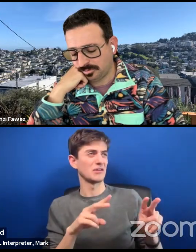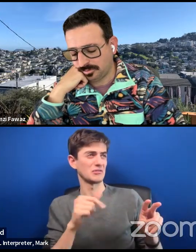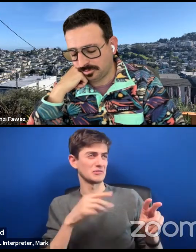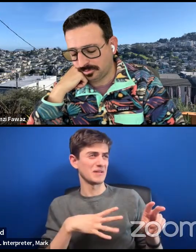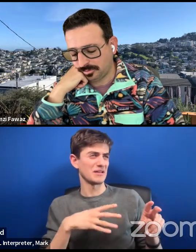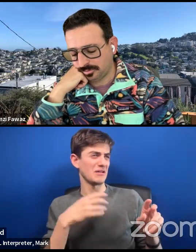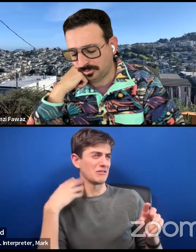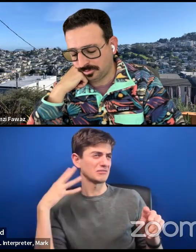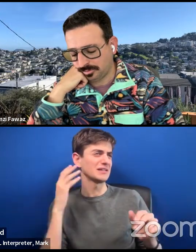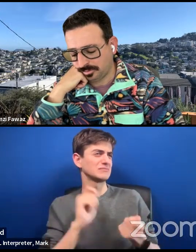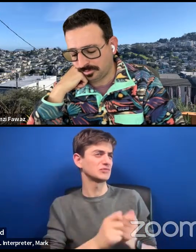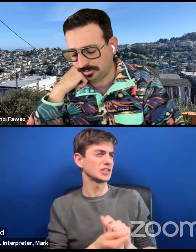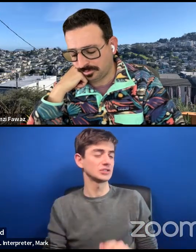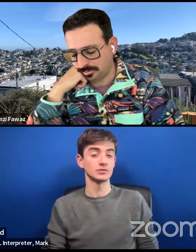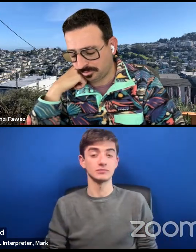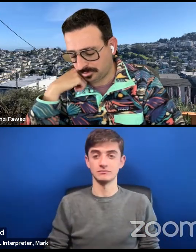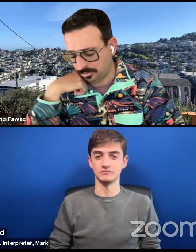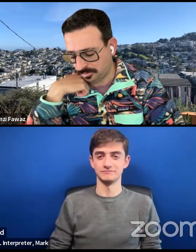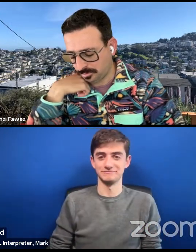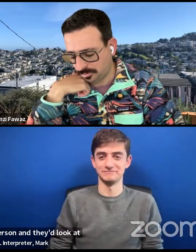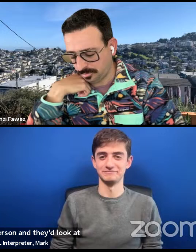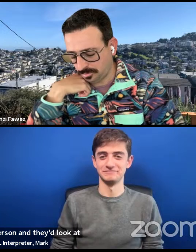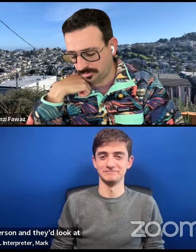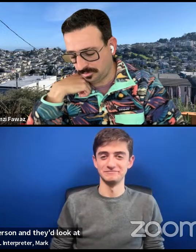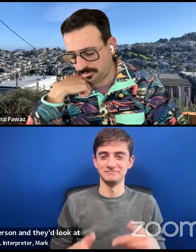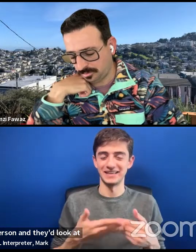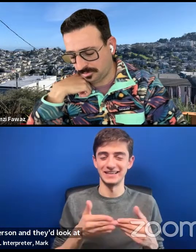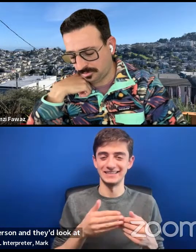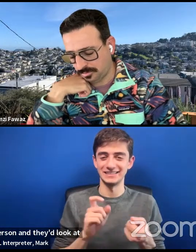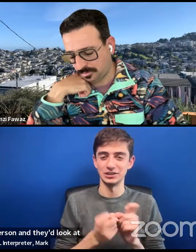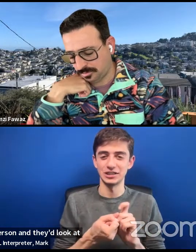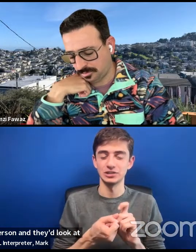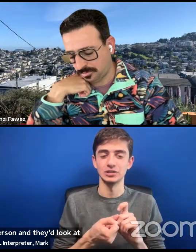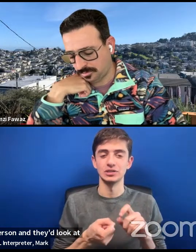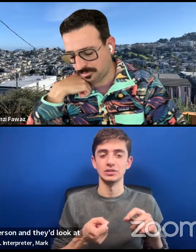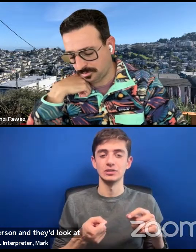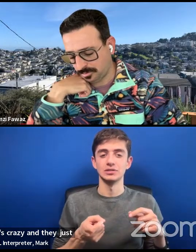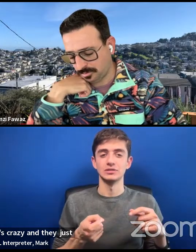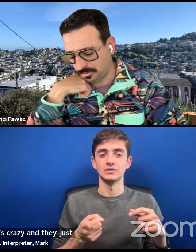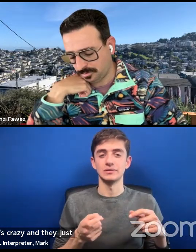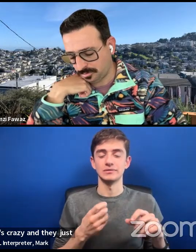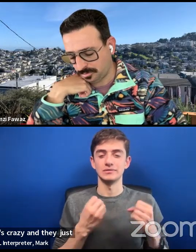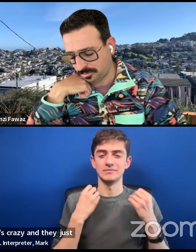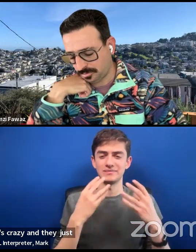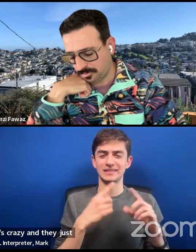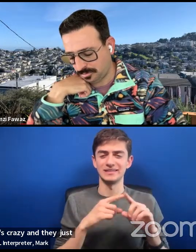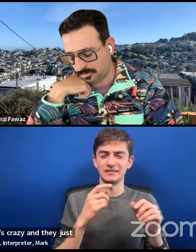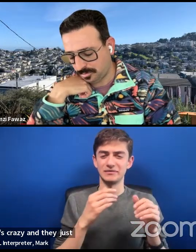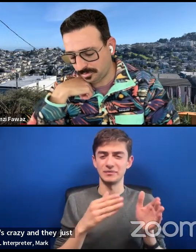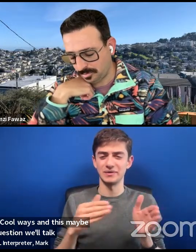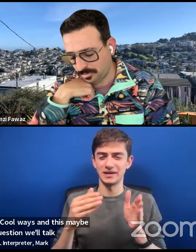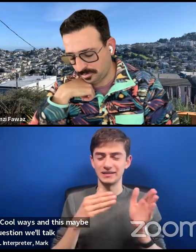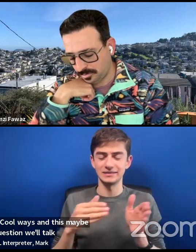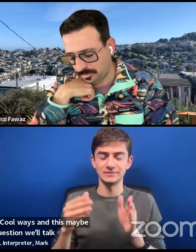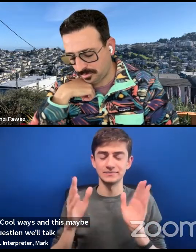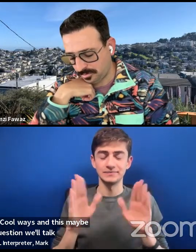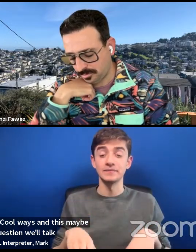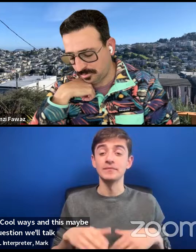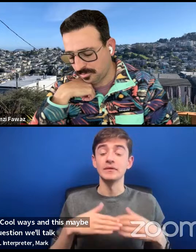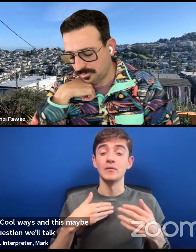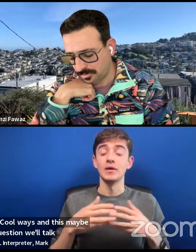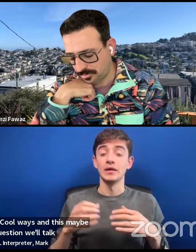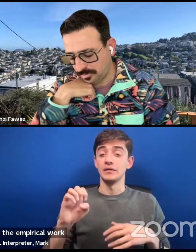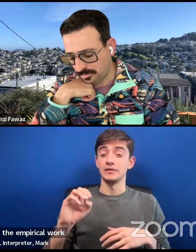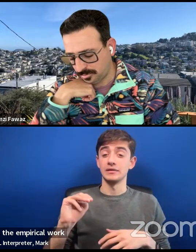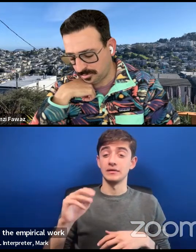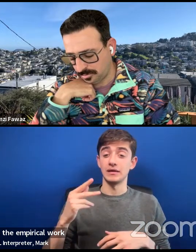just change it. So there's lots of little cool ways. And this maybe we'll get to Heather's question we'll talk about later, but we're like, the empirical work that is yet